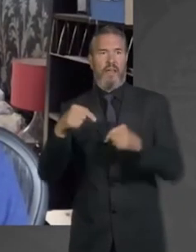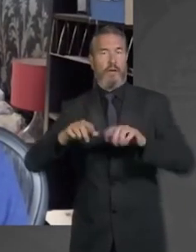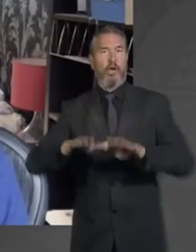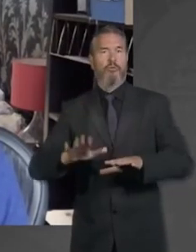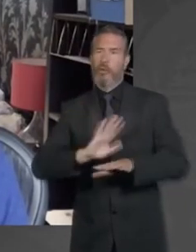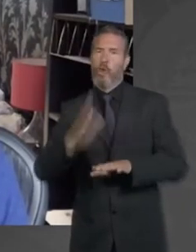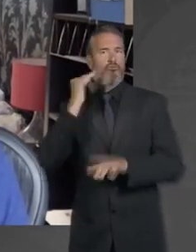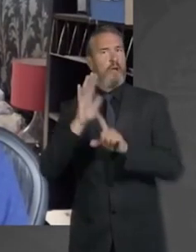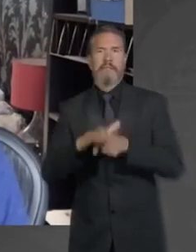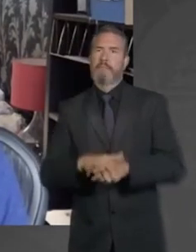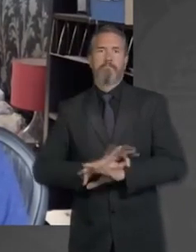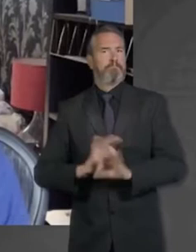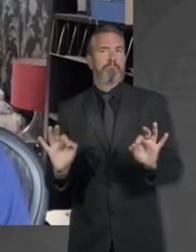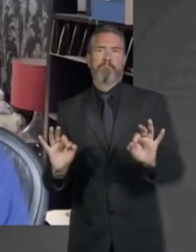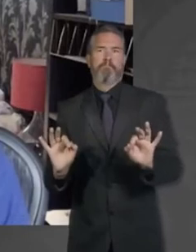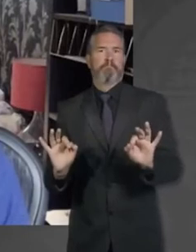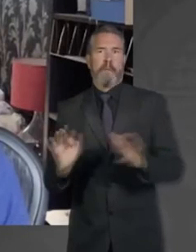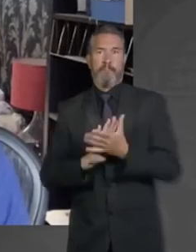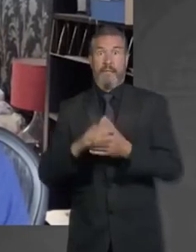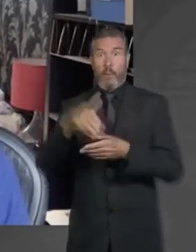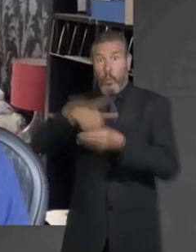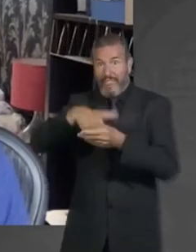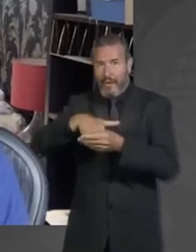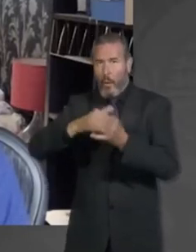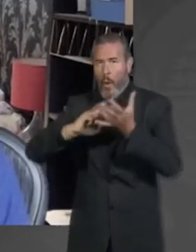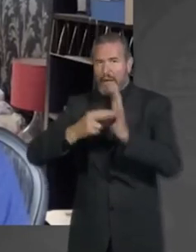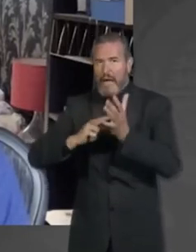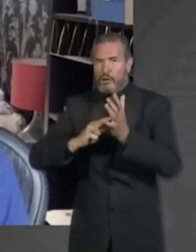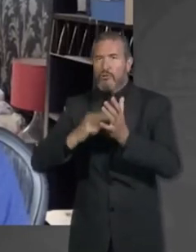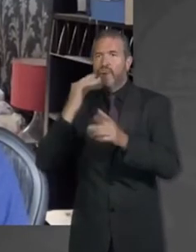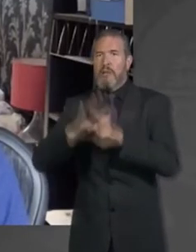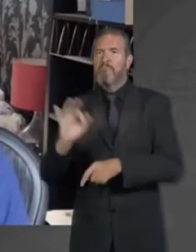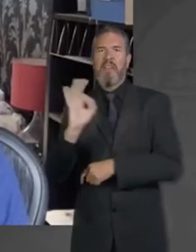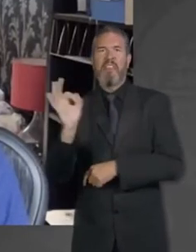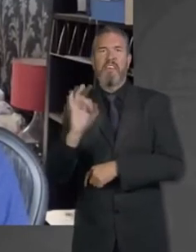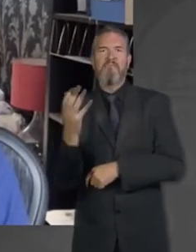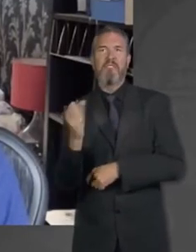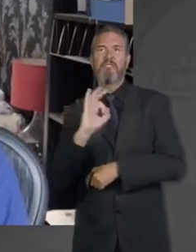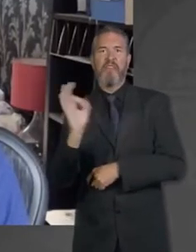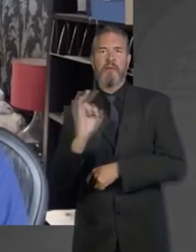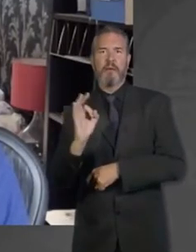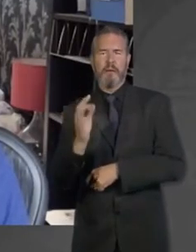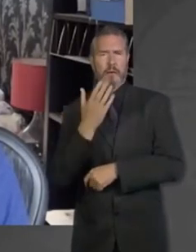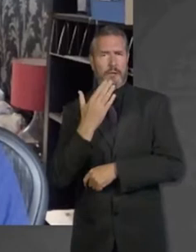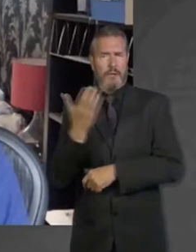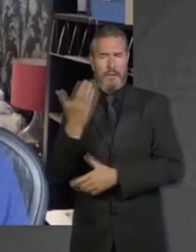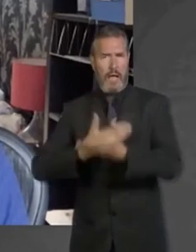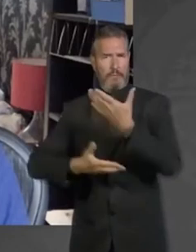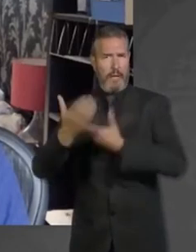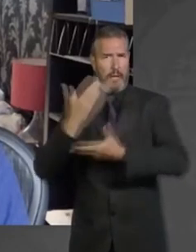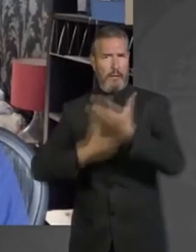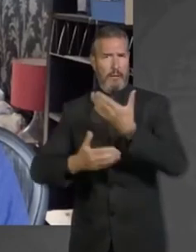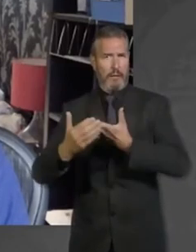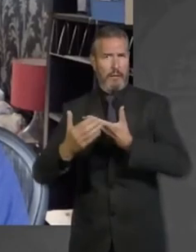structural racism in the UK, please can you explain why Black, Asian and minority ethnic